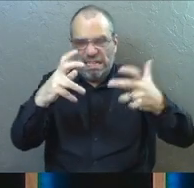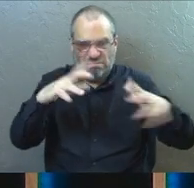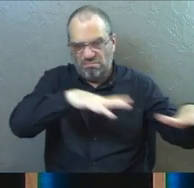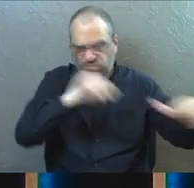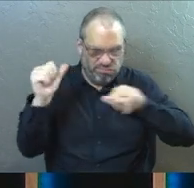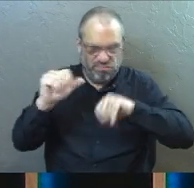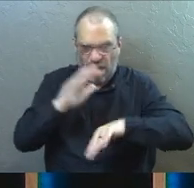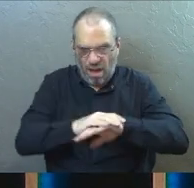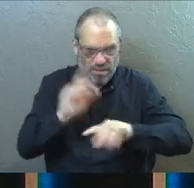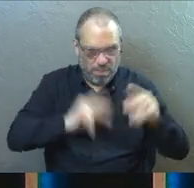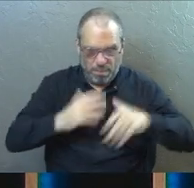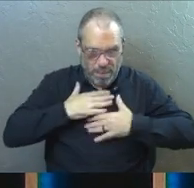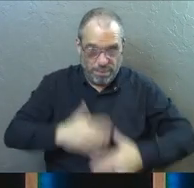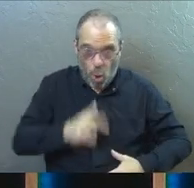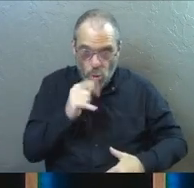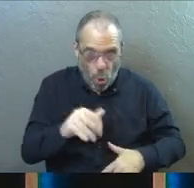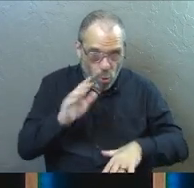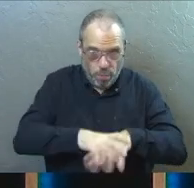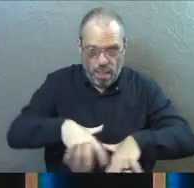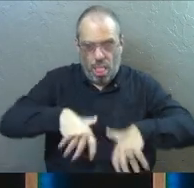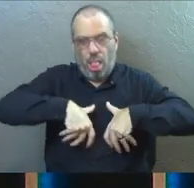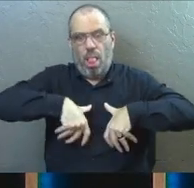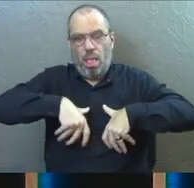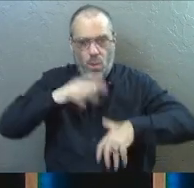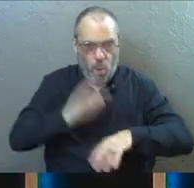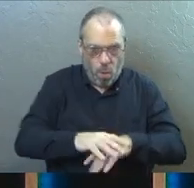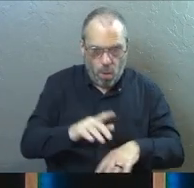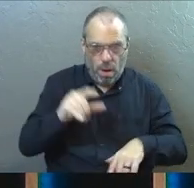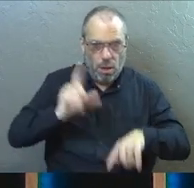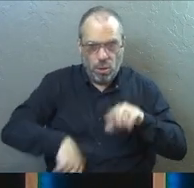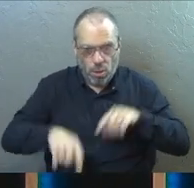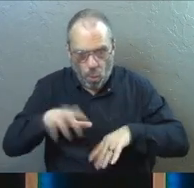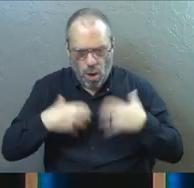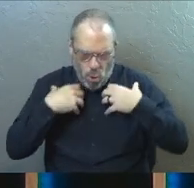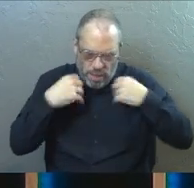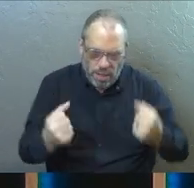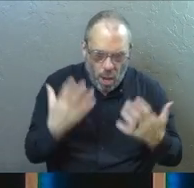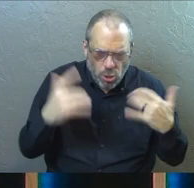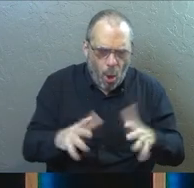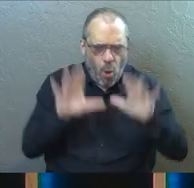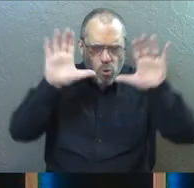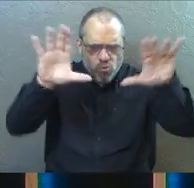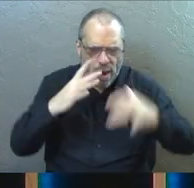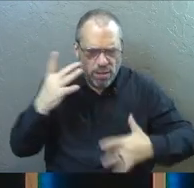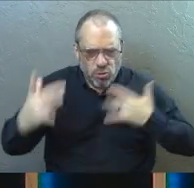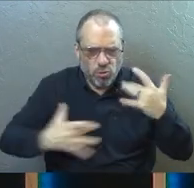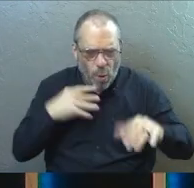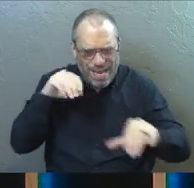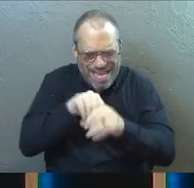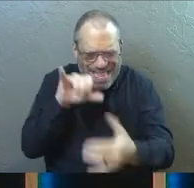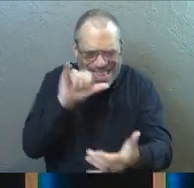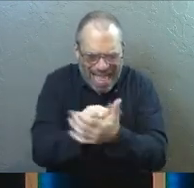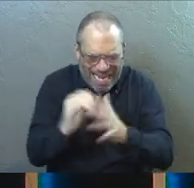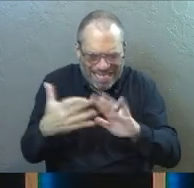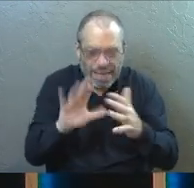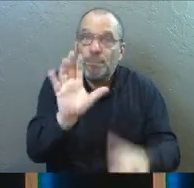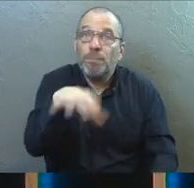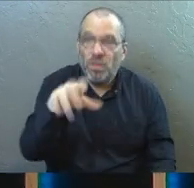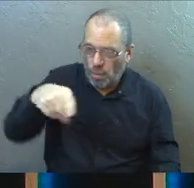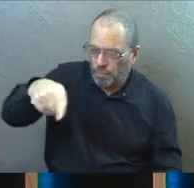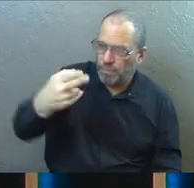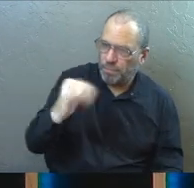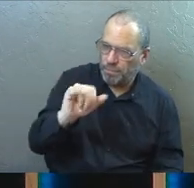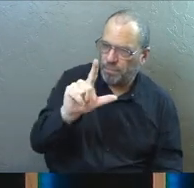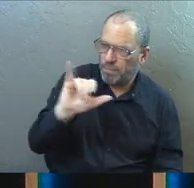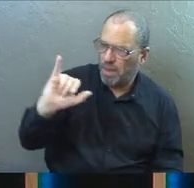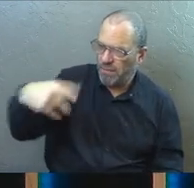they left their victims and many who had been paralyzed or lame were healed. So there was great joy in that city. So Philip